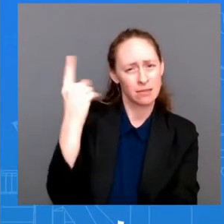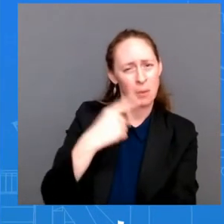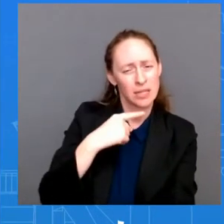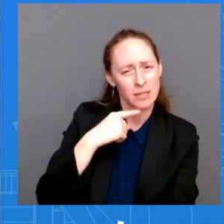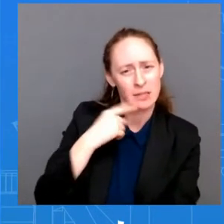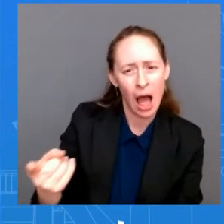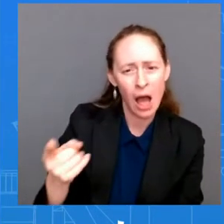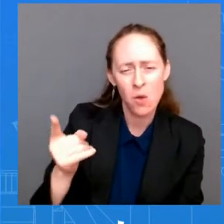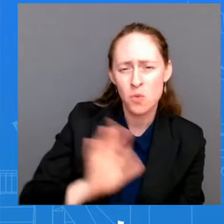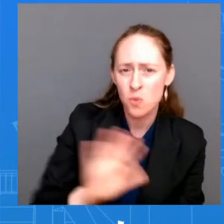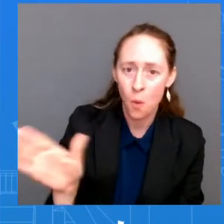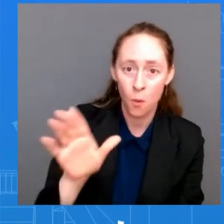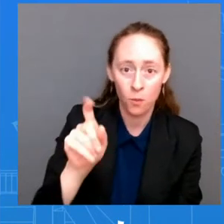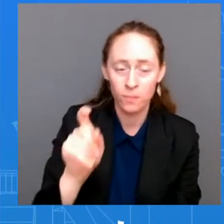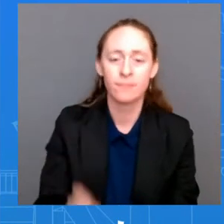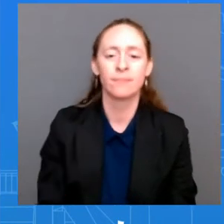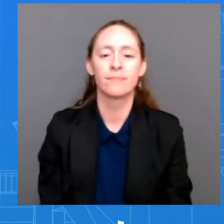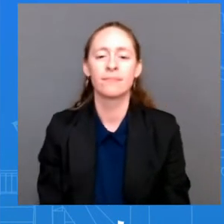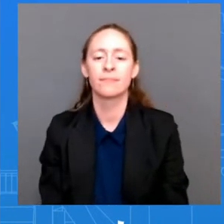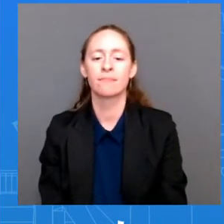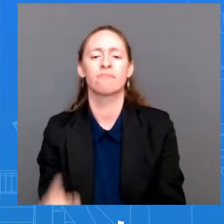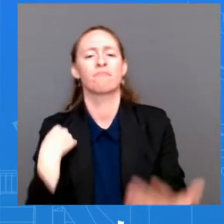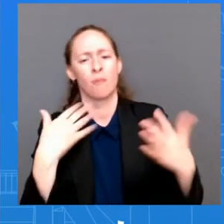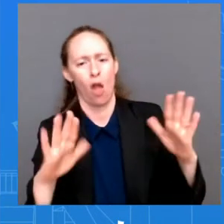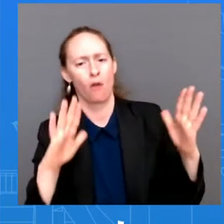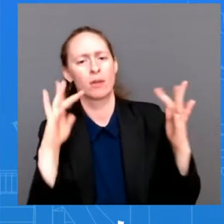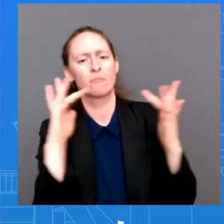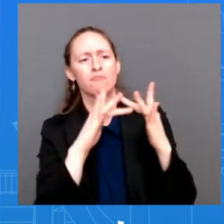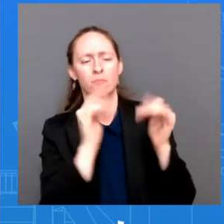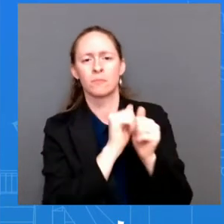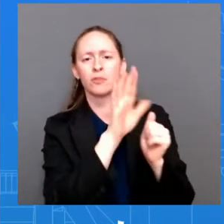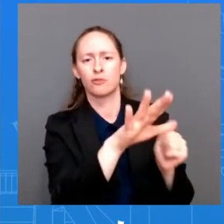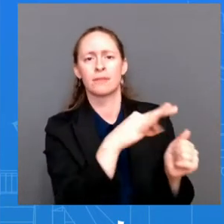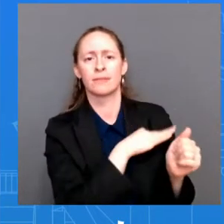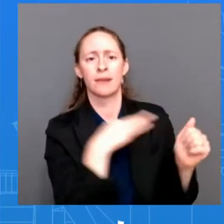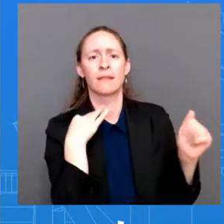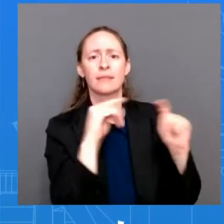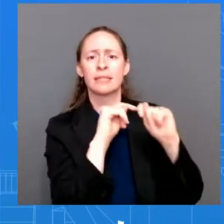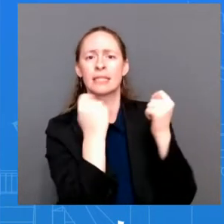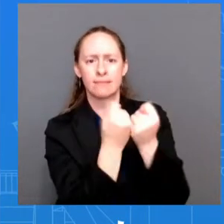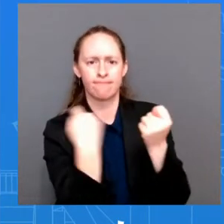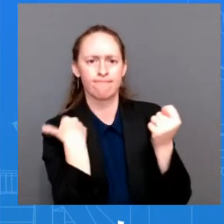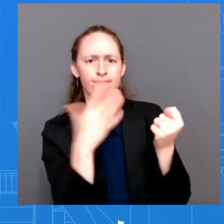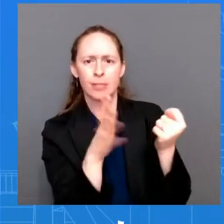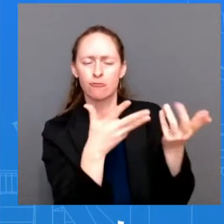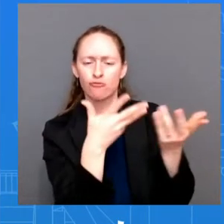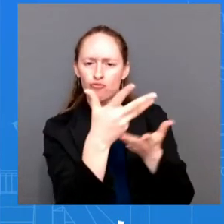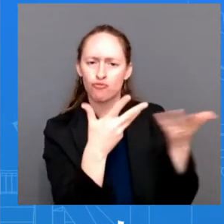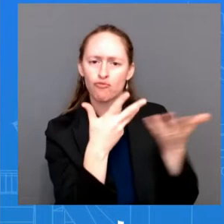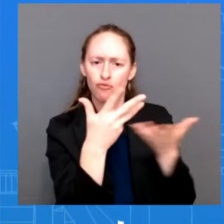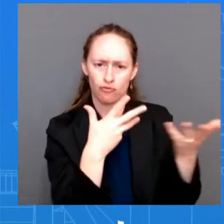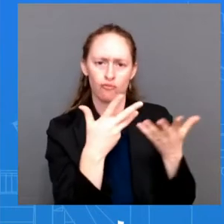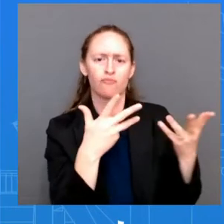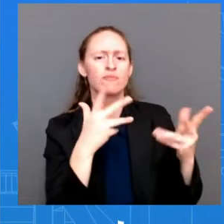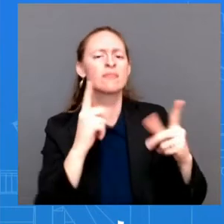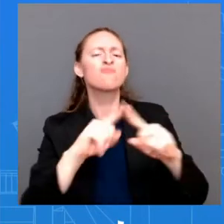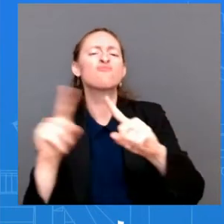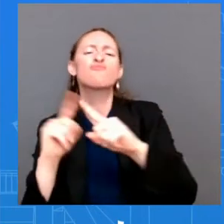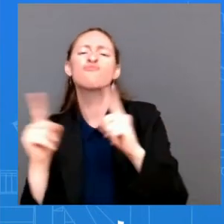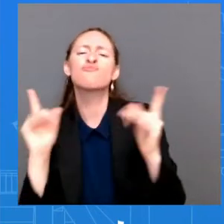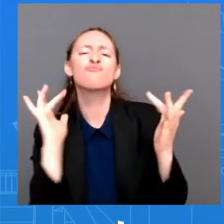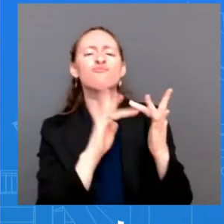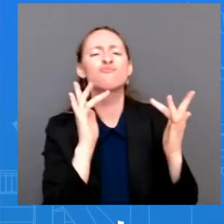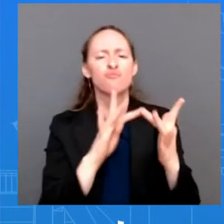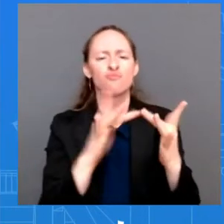before she left at various levels in the national security establishment. The President did not